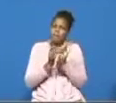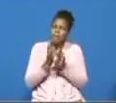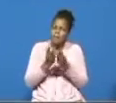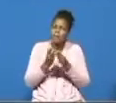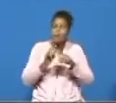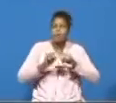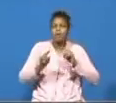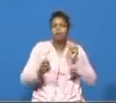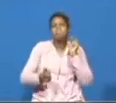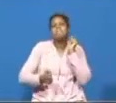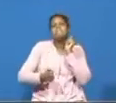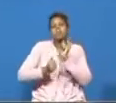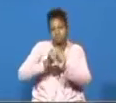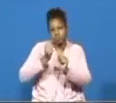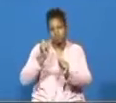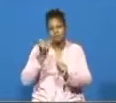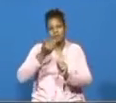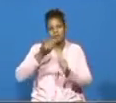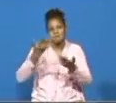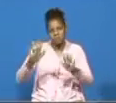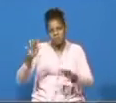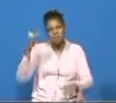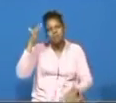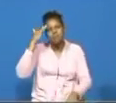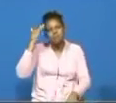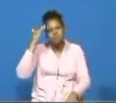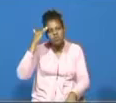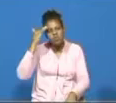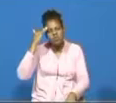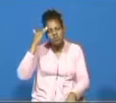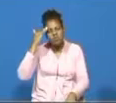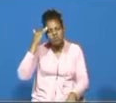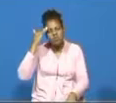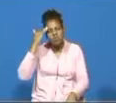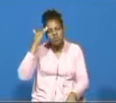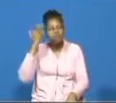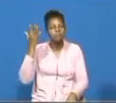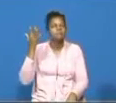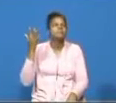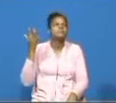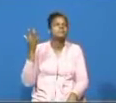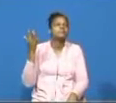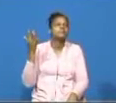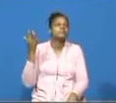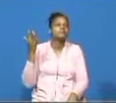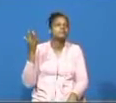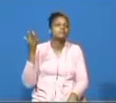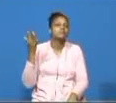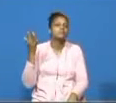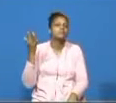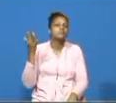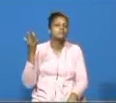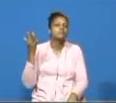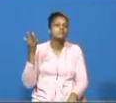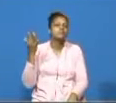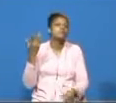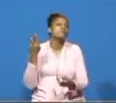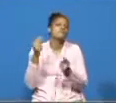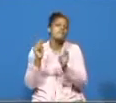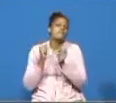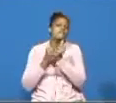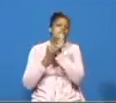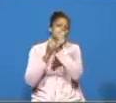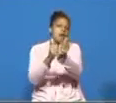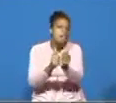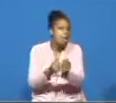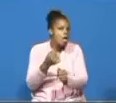yes we know that many of us would be and we are catering for everybody just try your best to follow us and i know the holy spirit will help